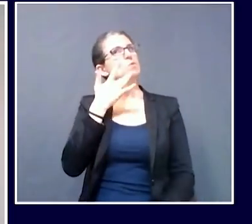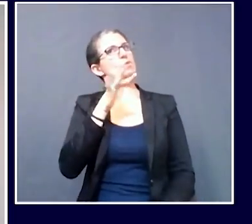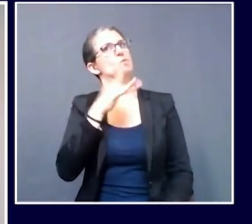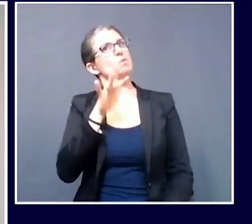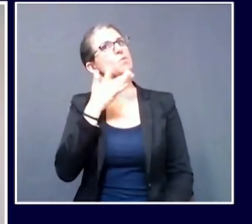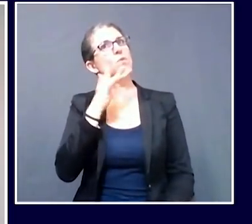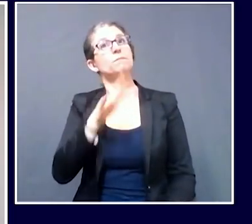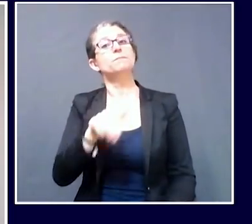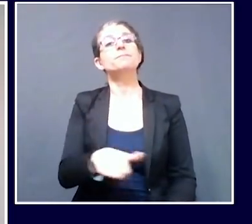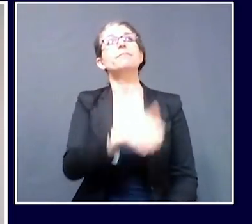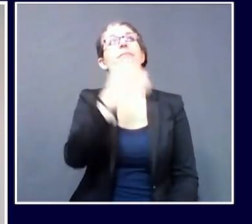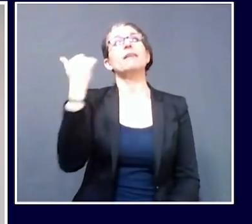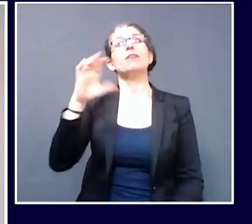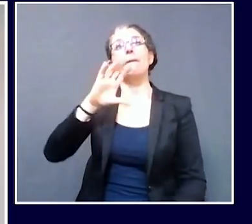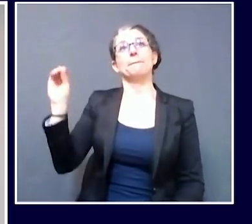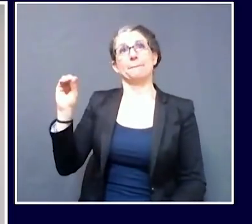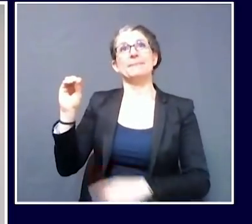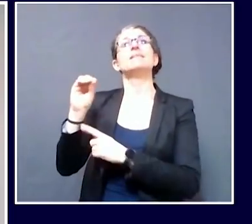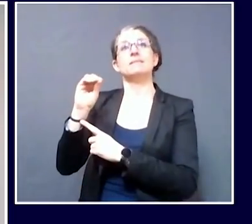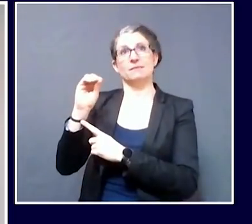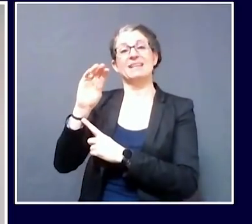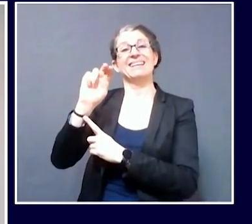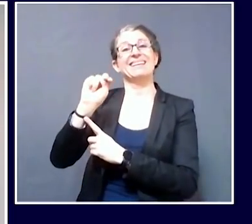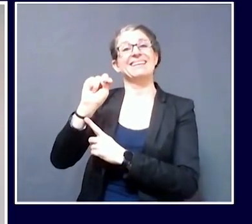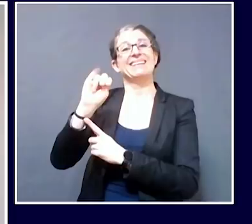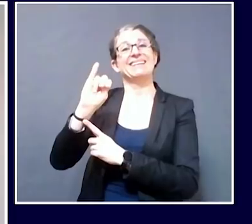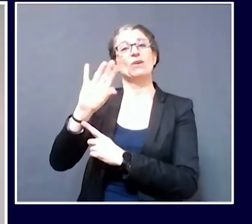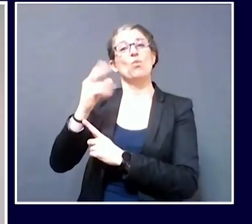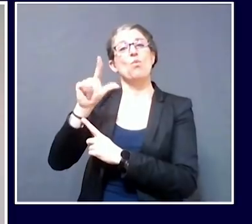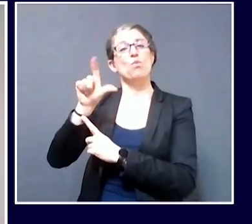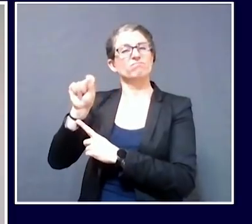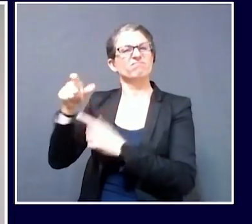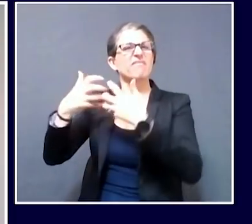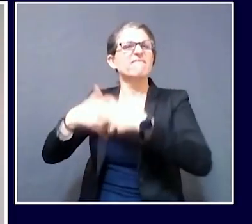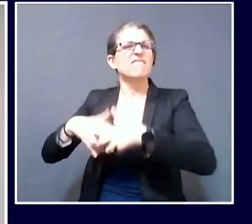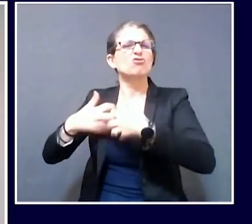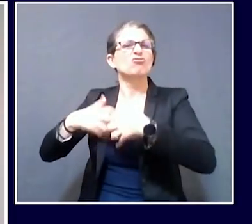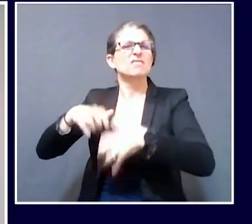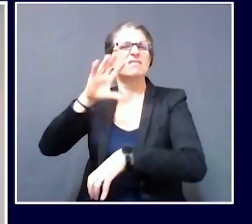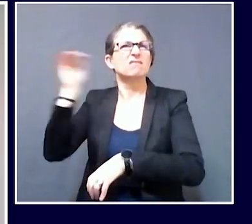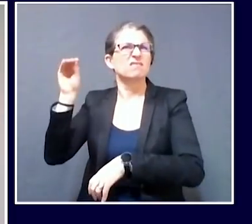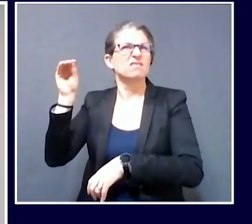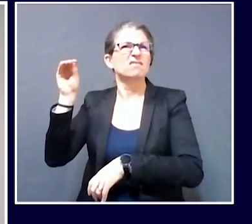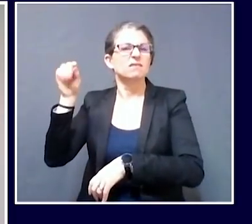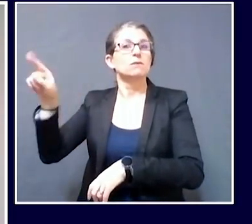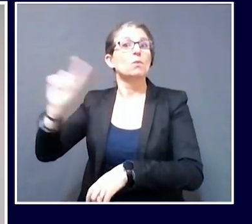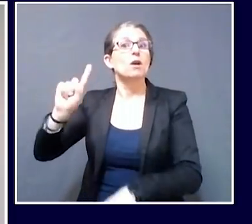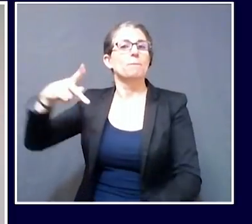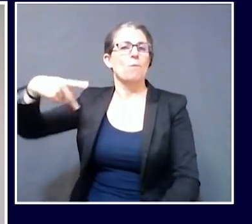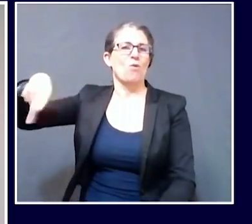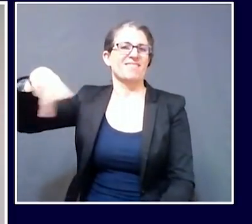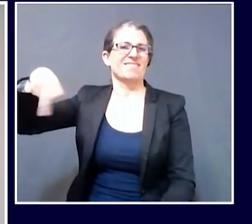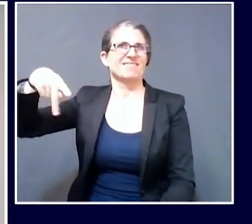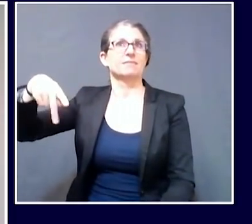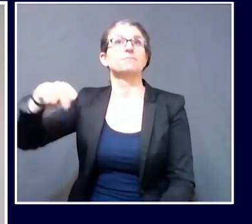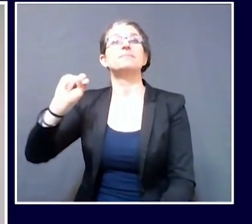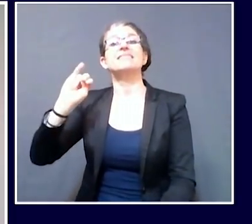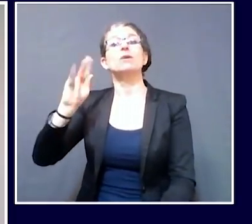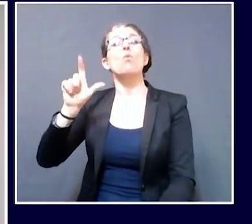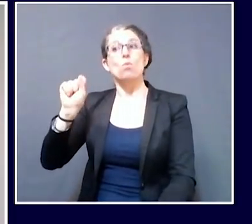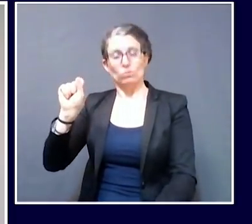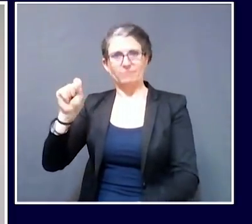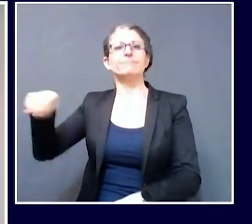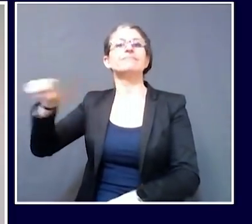which is at the Nichols Manufacturing Facility in Portland, where Maine CDC is aware of a total of seven cases